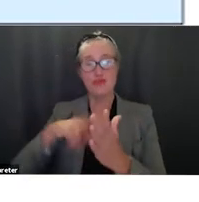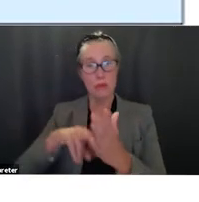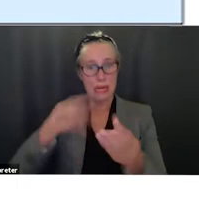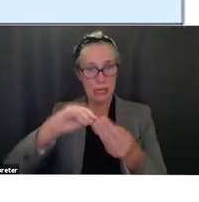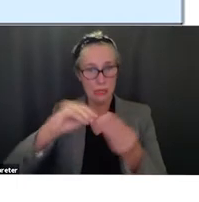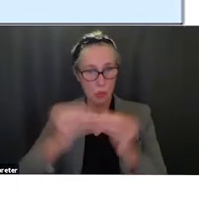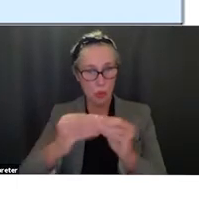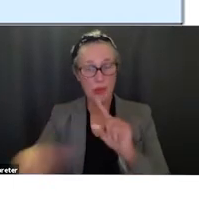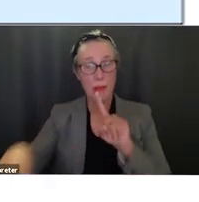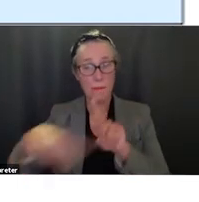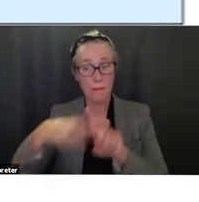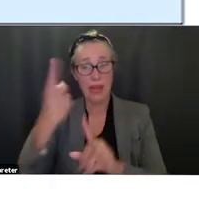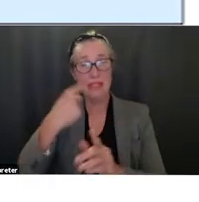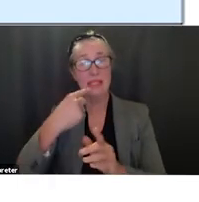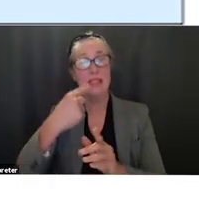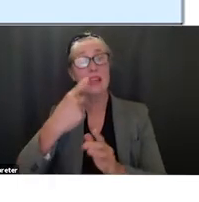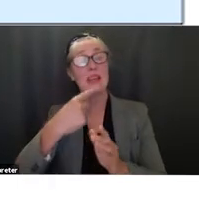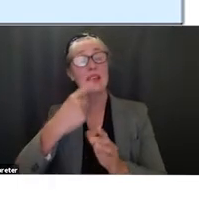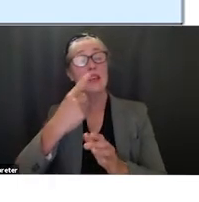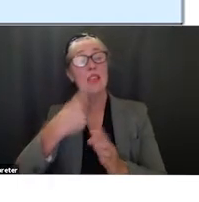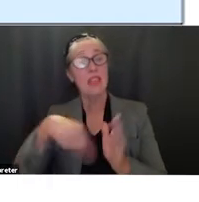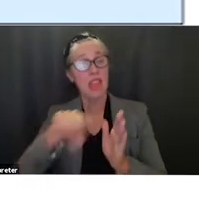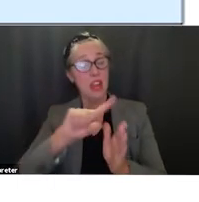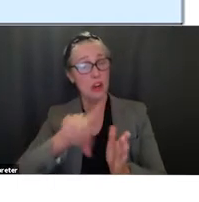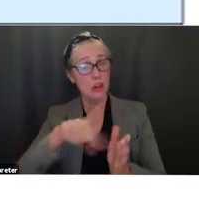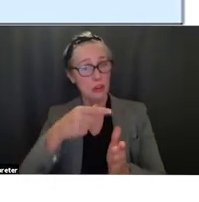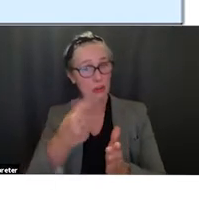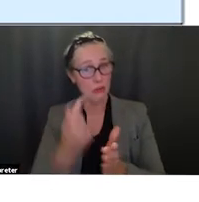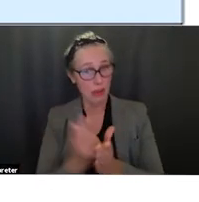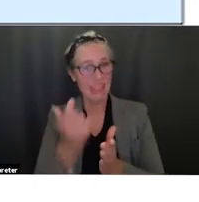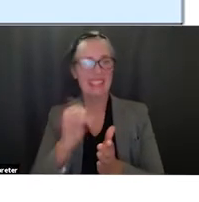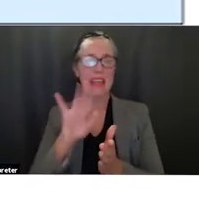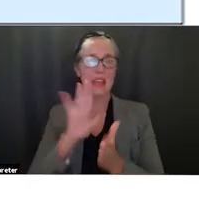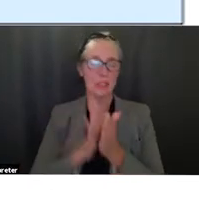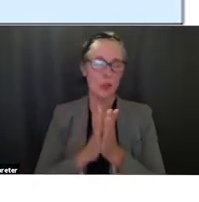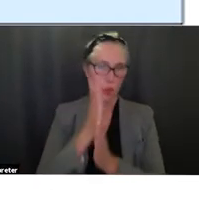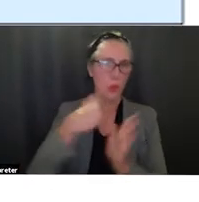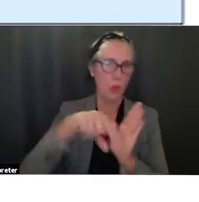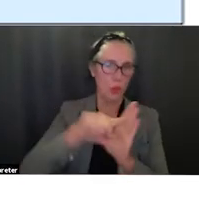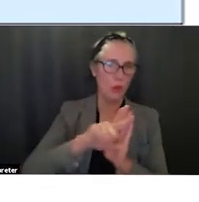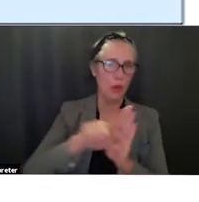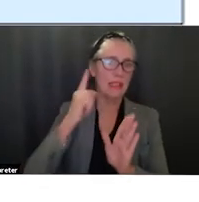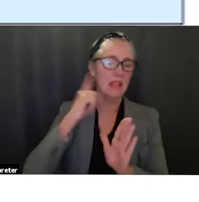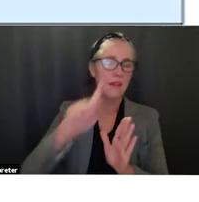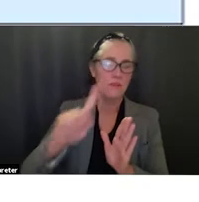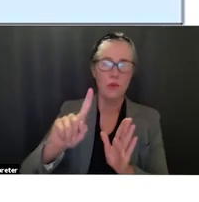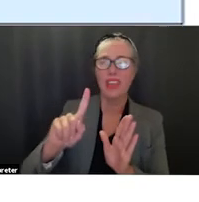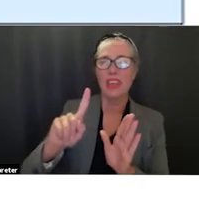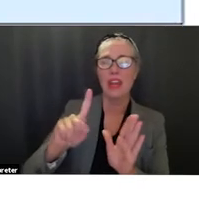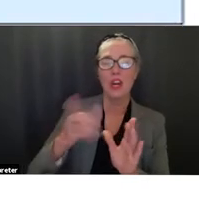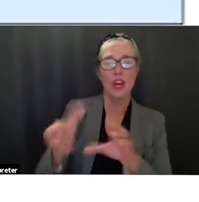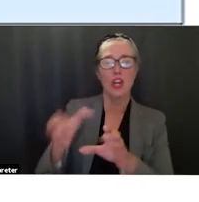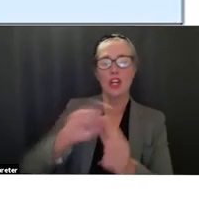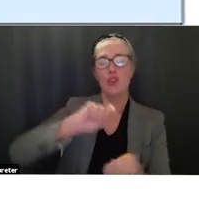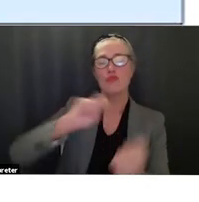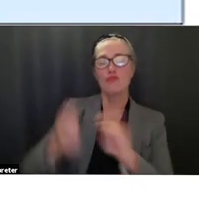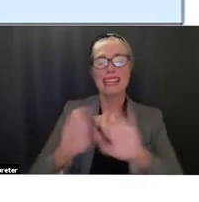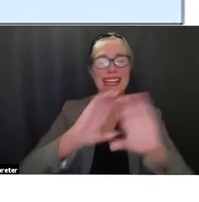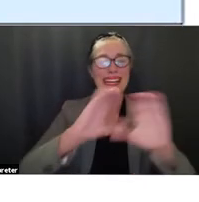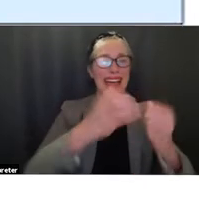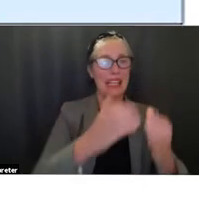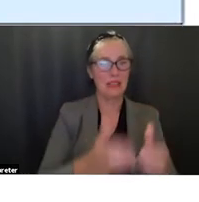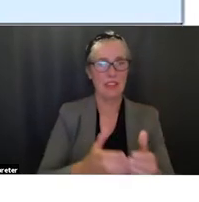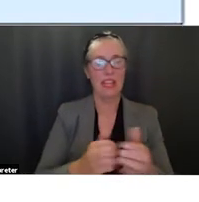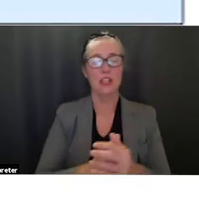comprised of the re the reclassification criteria every single principal like i said will receive these profiles we